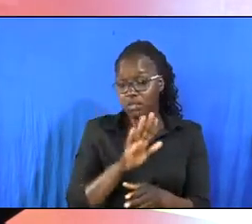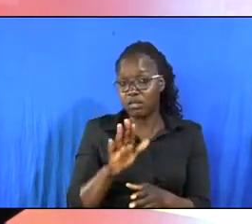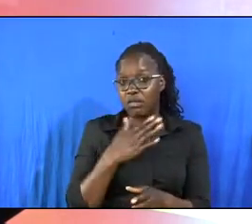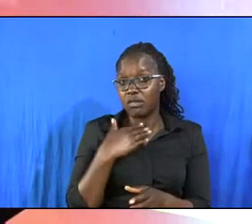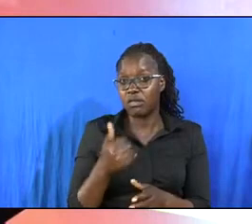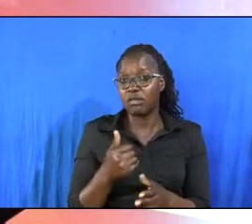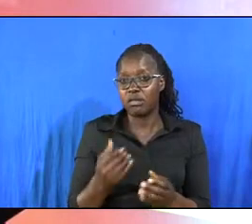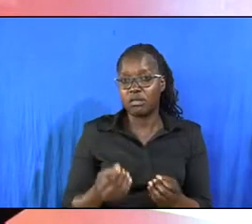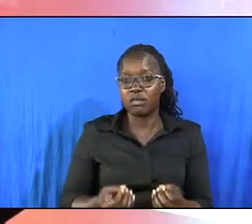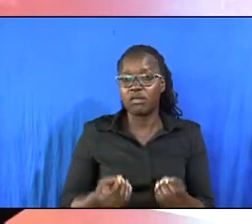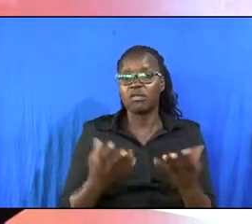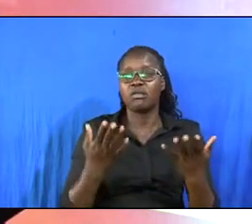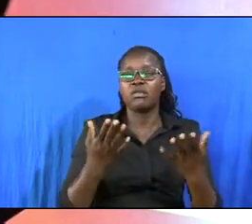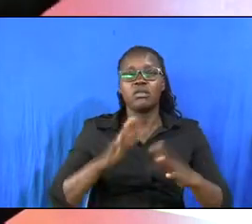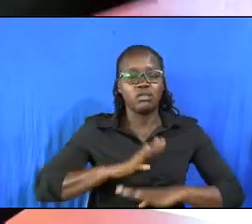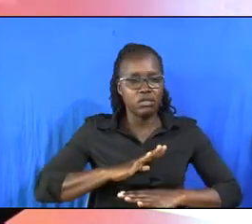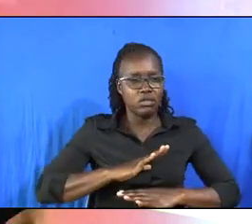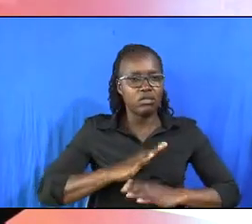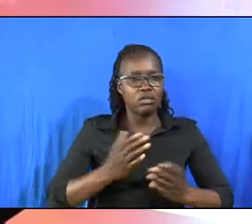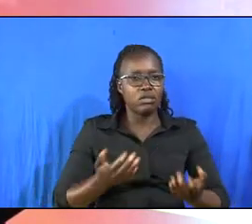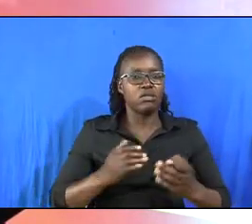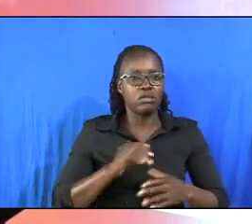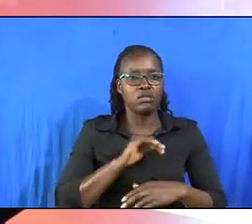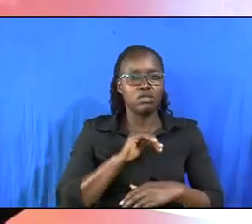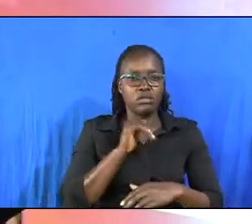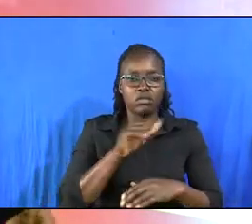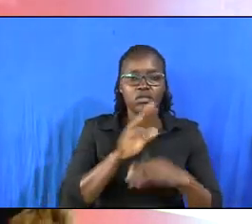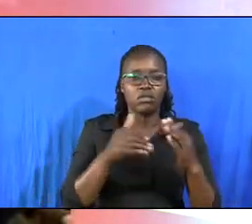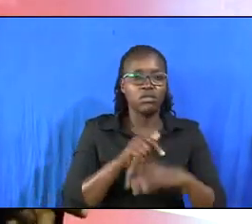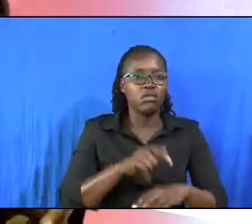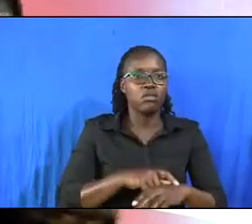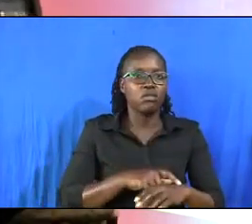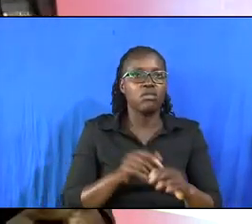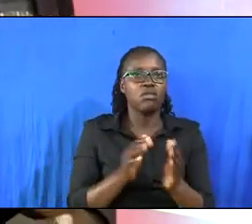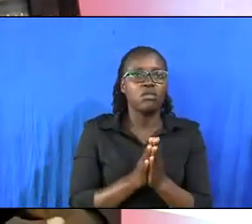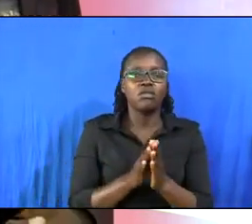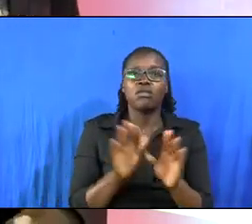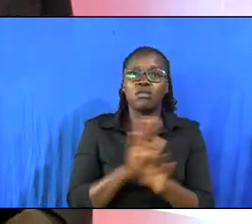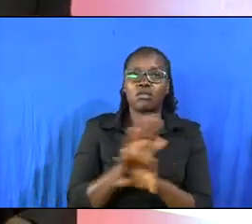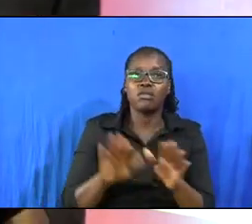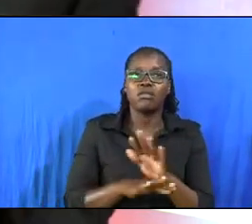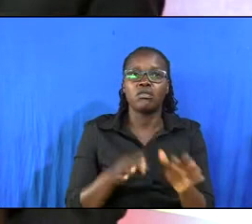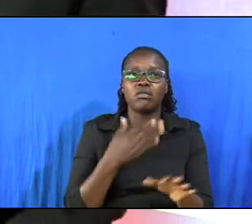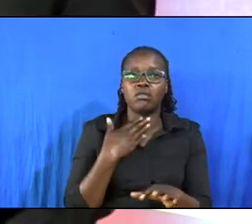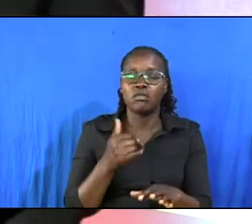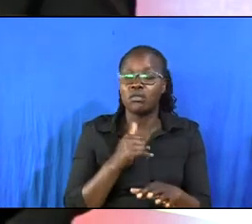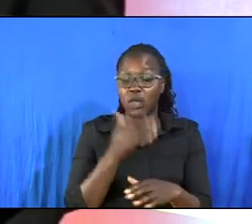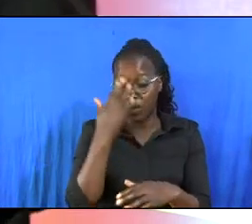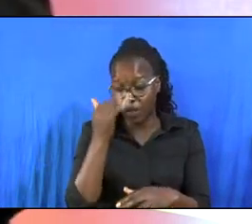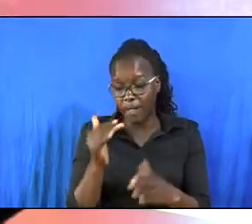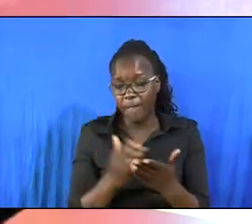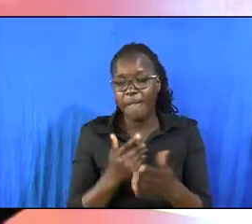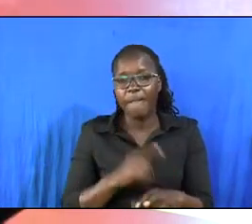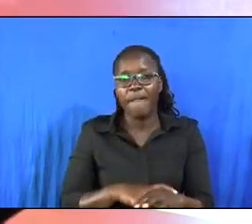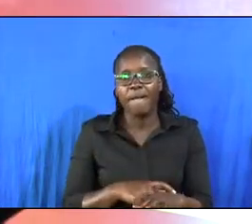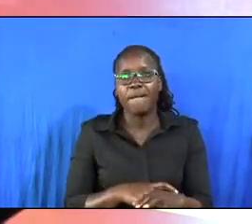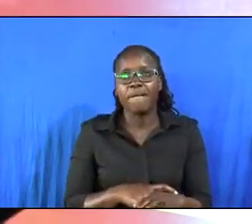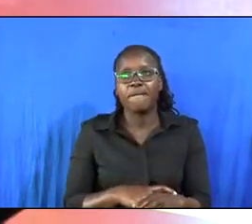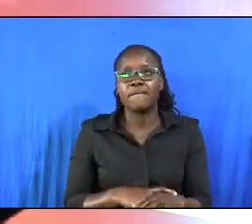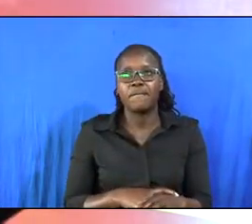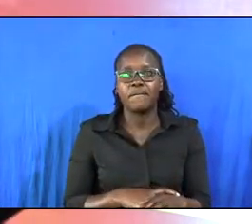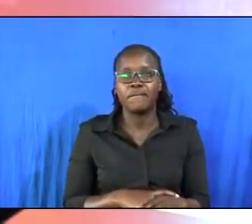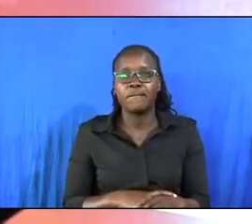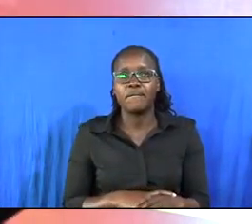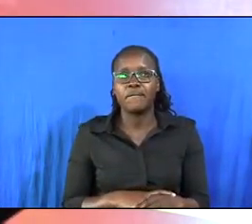want to satisfy their needs. But not all the time will they be able to get what they want. Because sometimes, they want an apartment